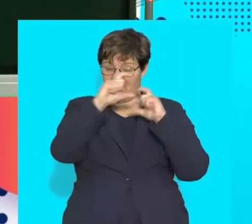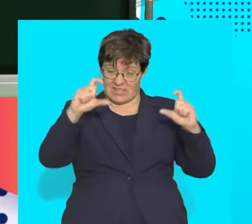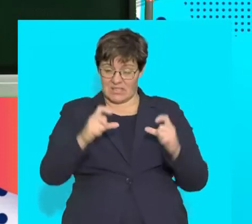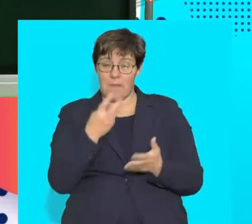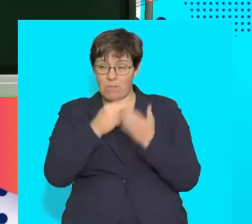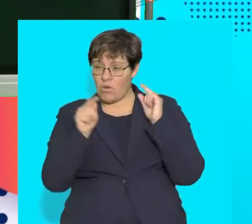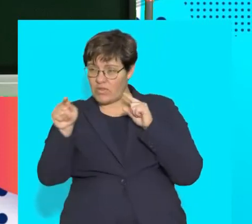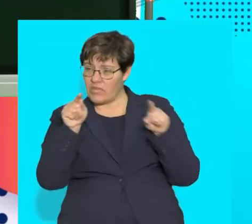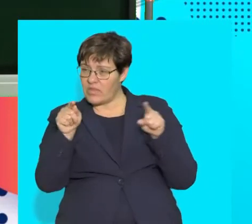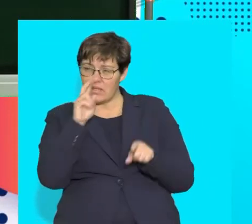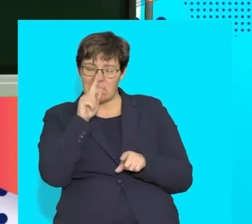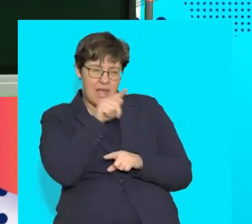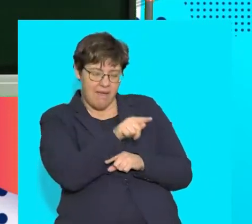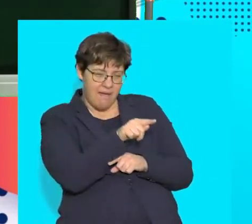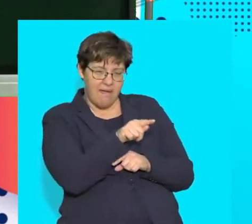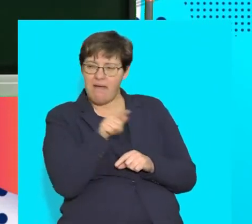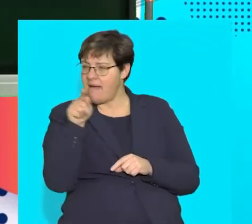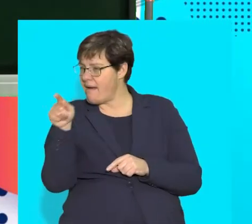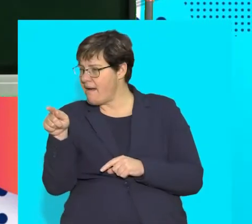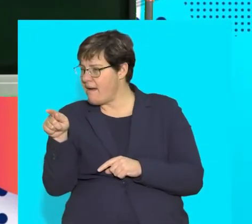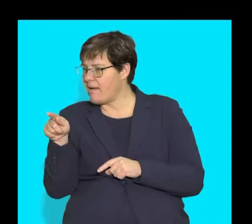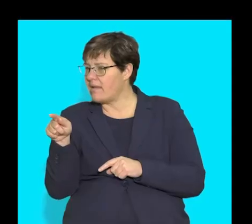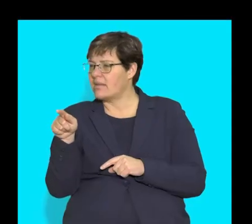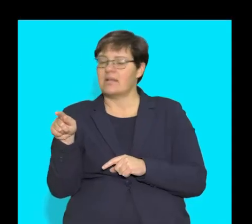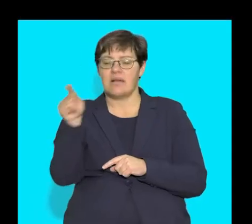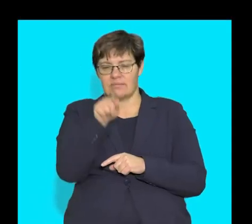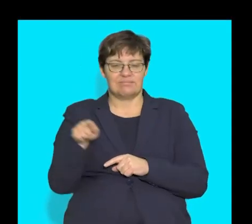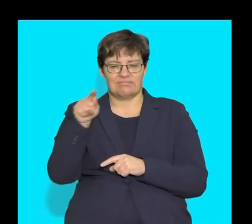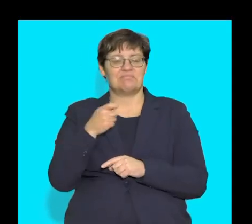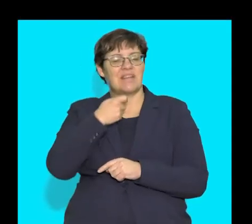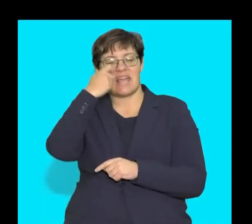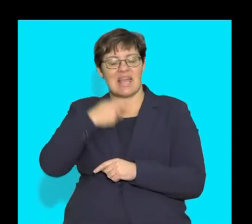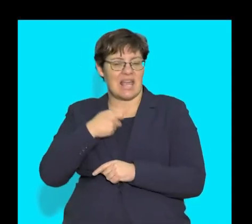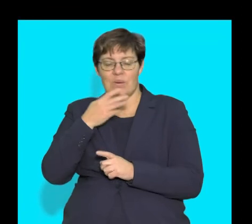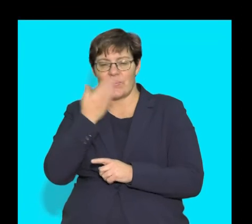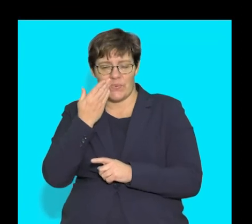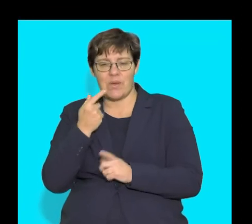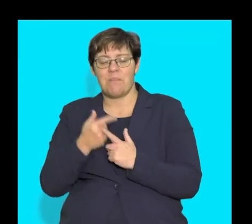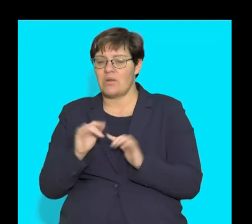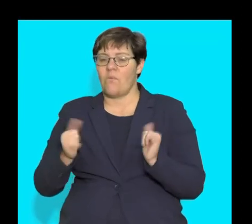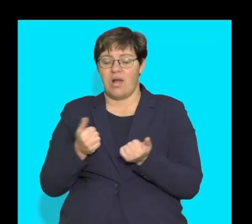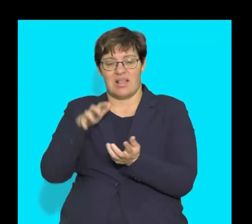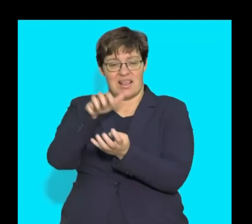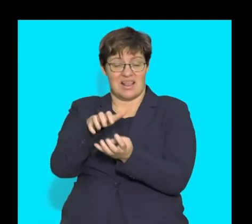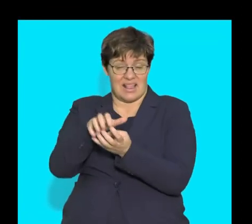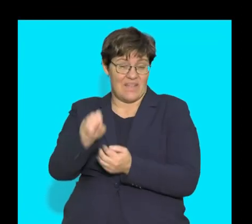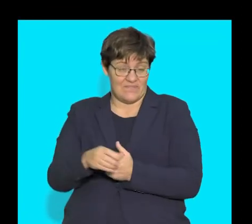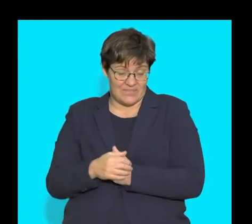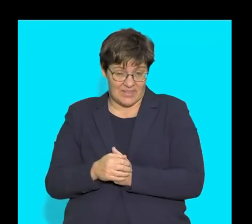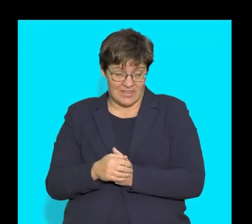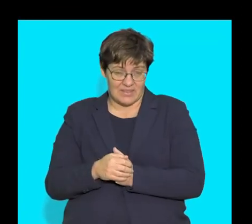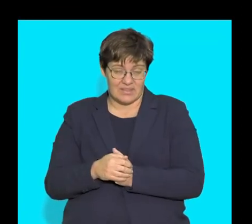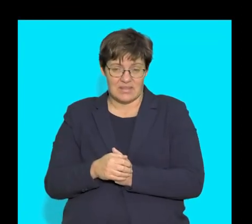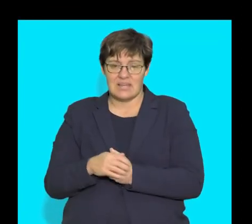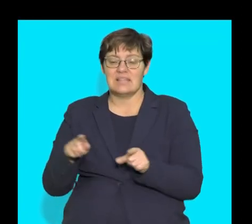When we compare the jaw structure of both, we can see that these individuals lack canines, but they've got well